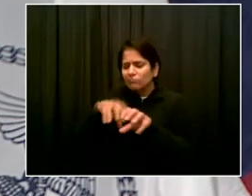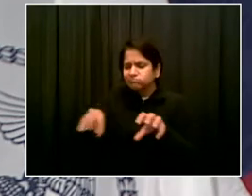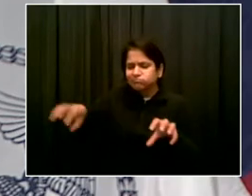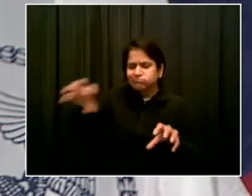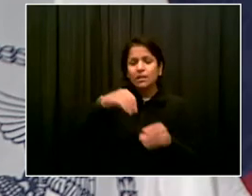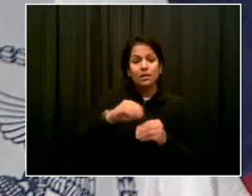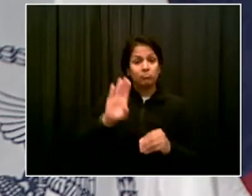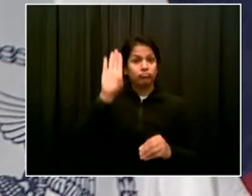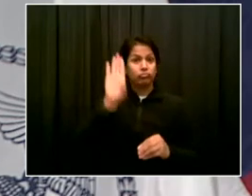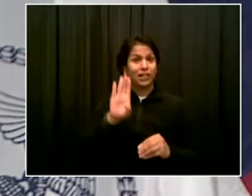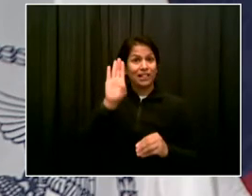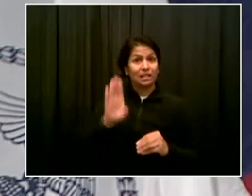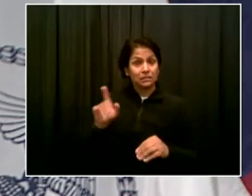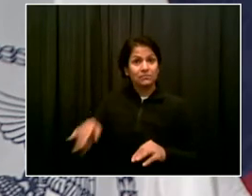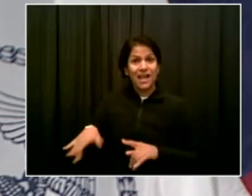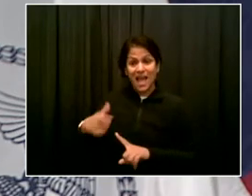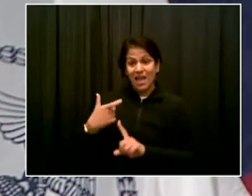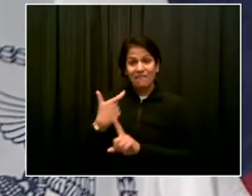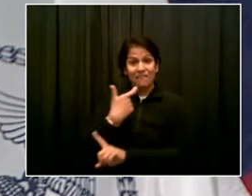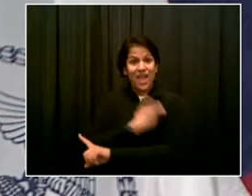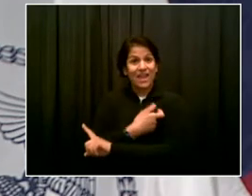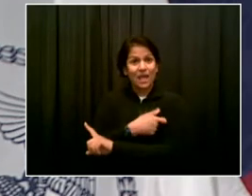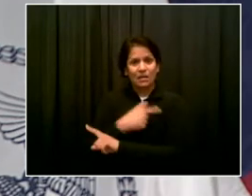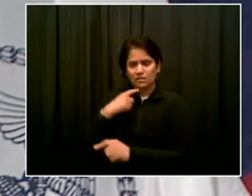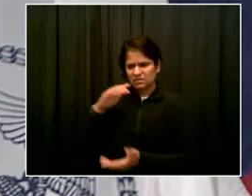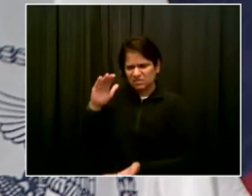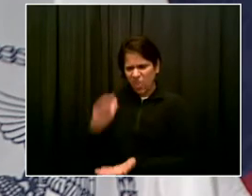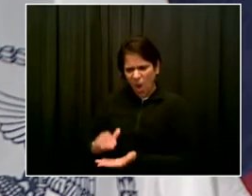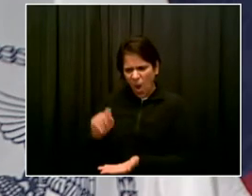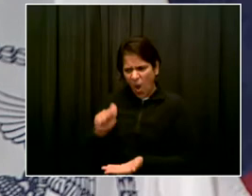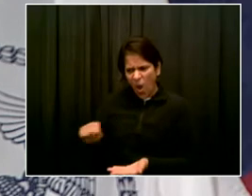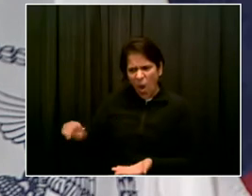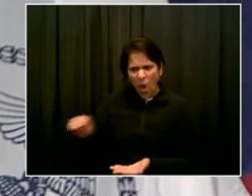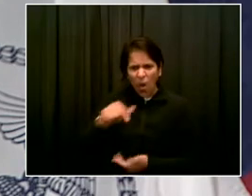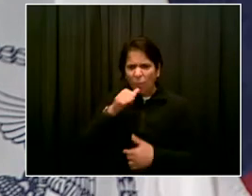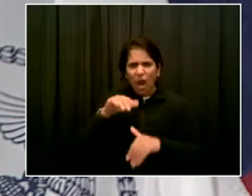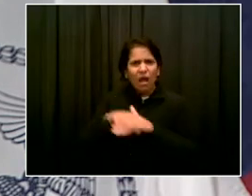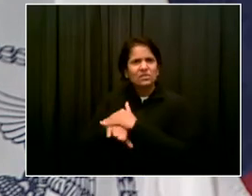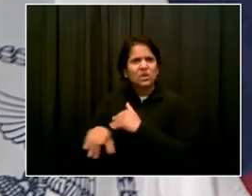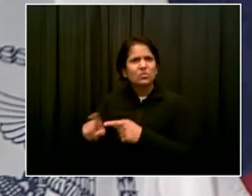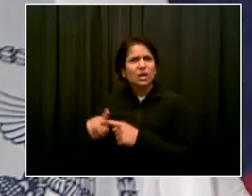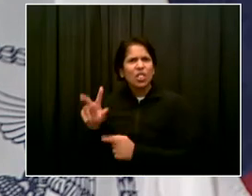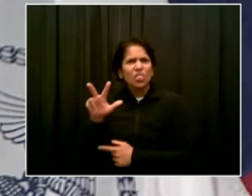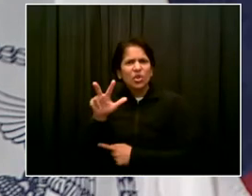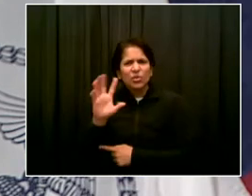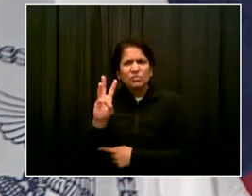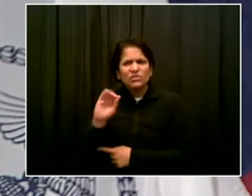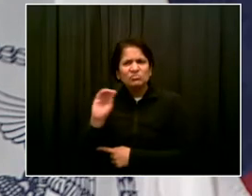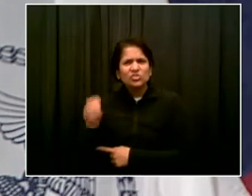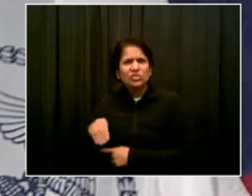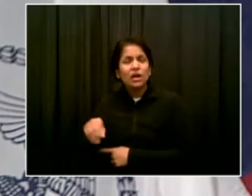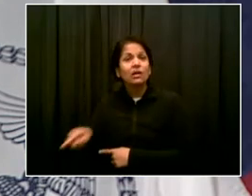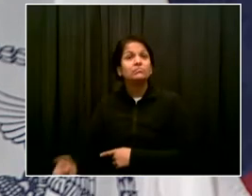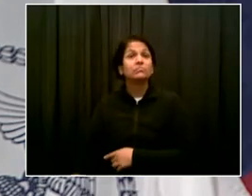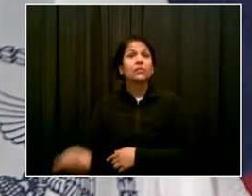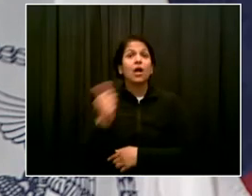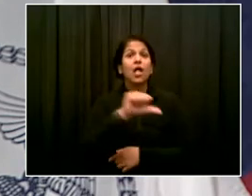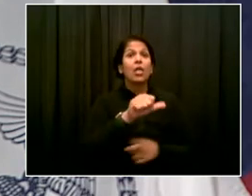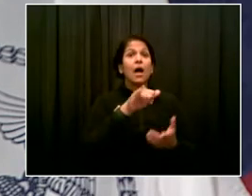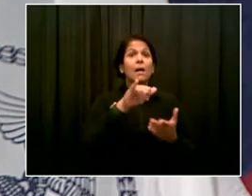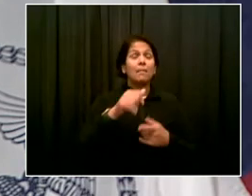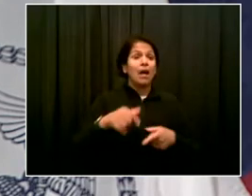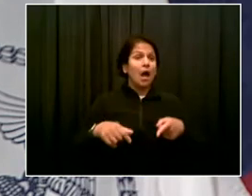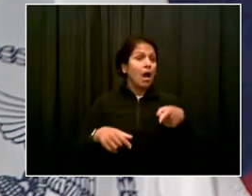And so I've spoken to some Orthodox Jews who told me the reason why they were getting vaccinated was because they want to go to Israel and that's their main